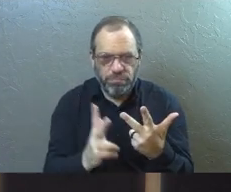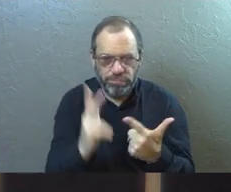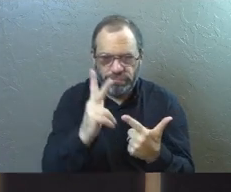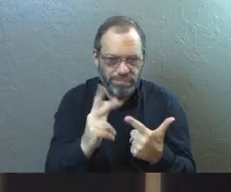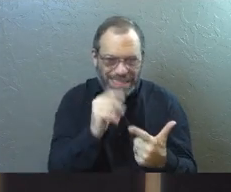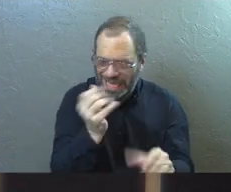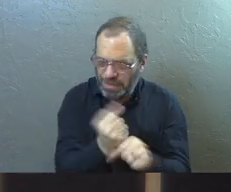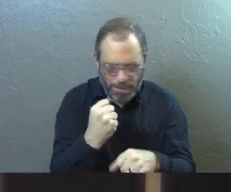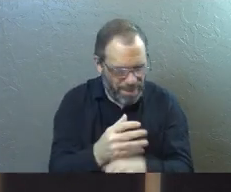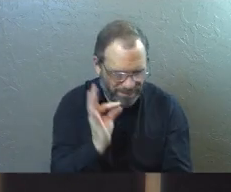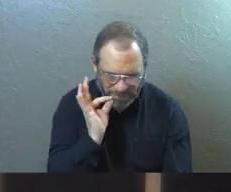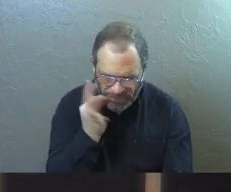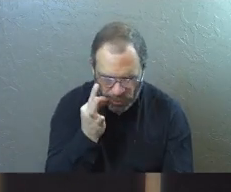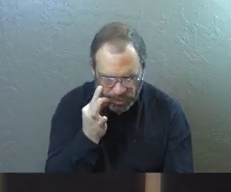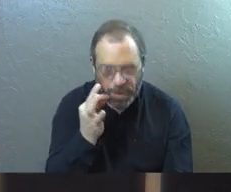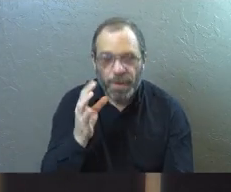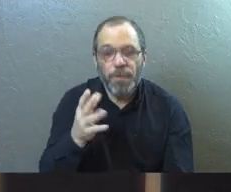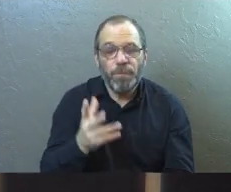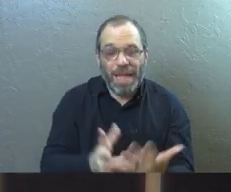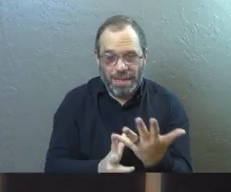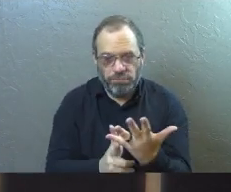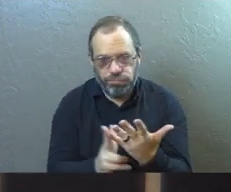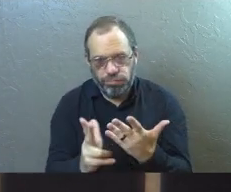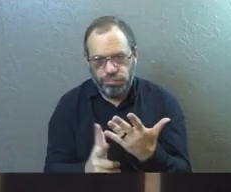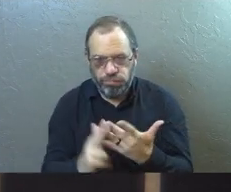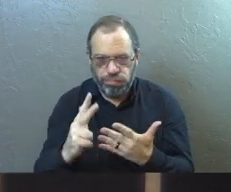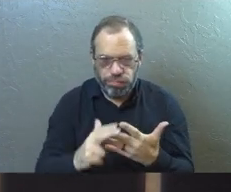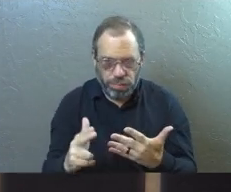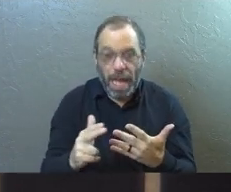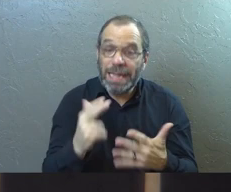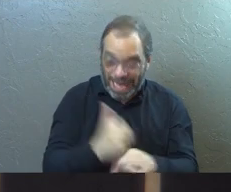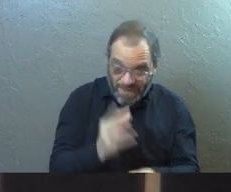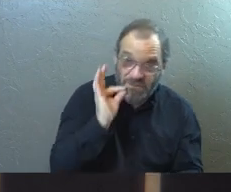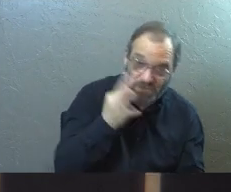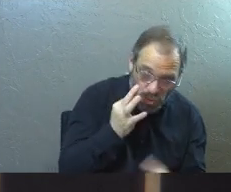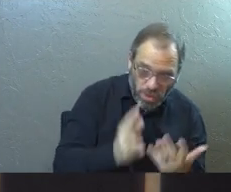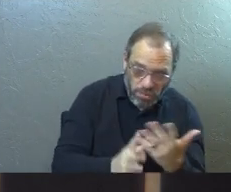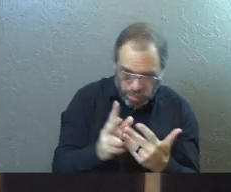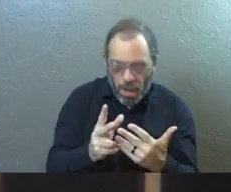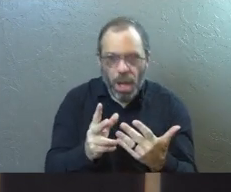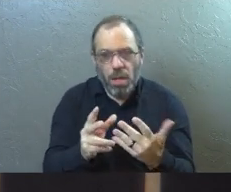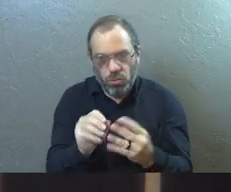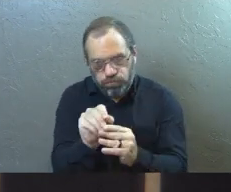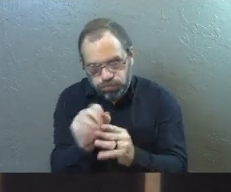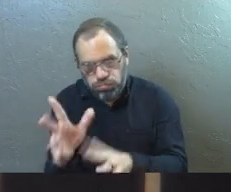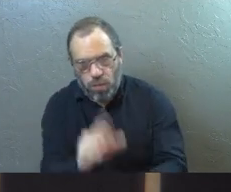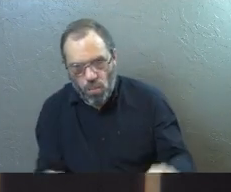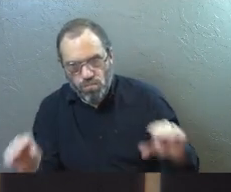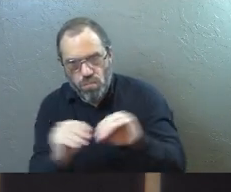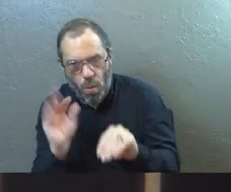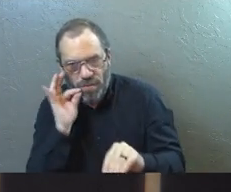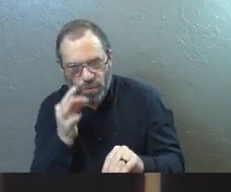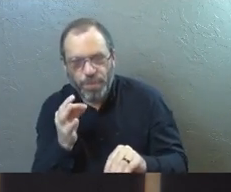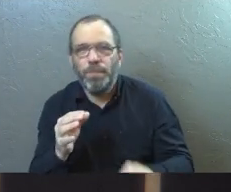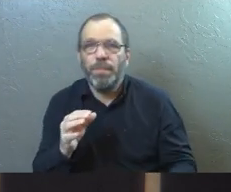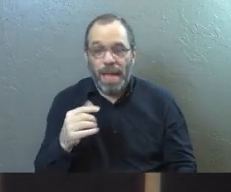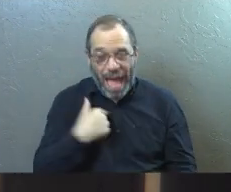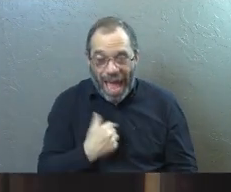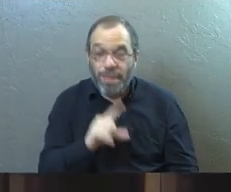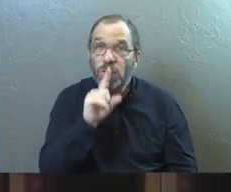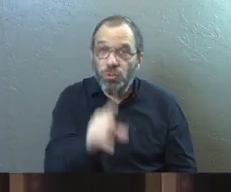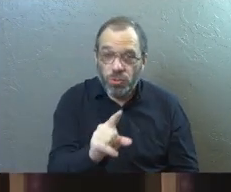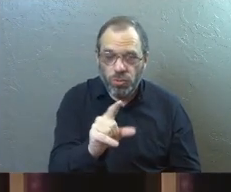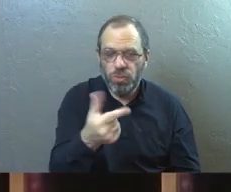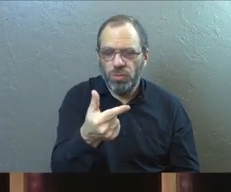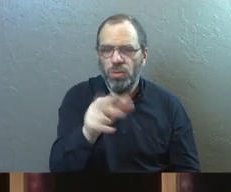that doesn't produce fruit. And he prunes the branches that do bear fruit, so they will produce even more. I am the true